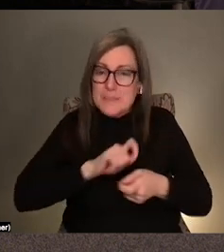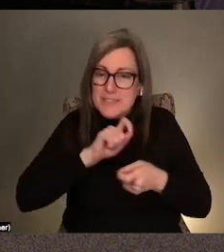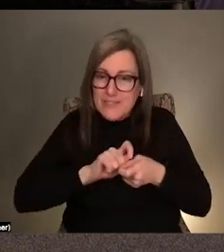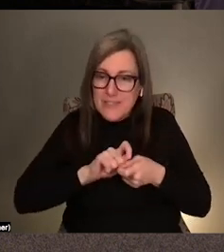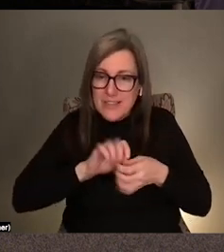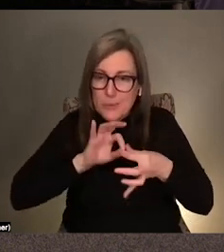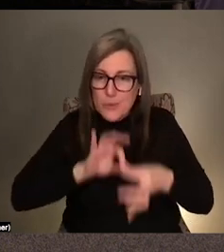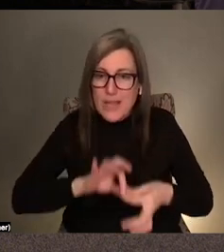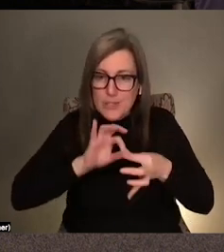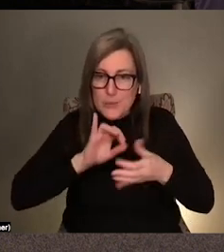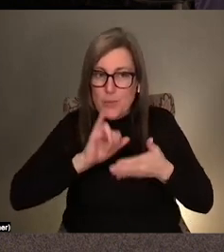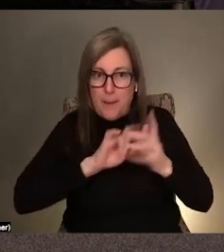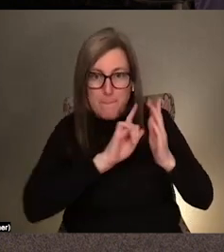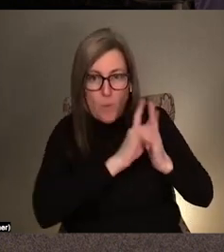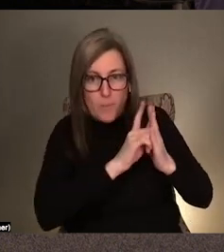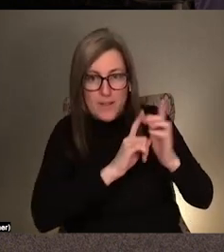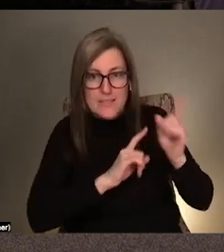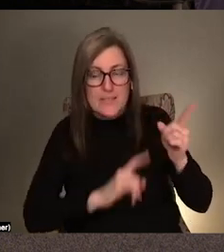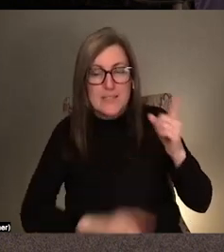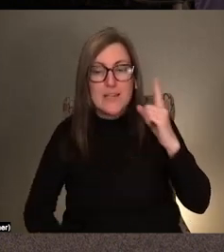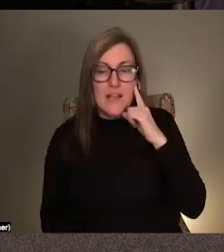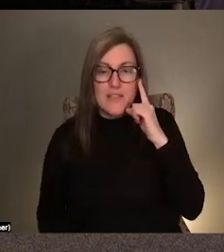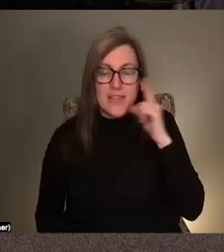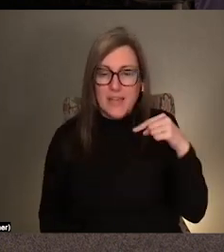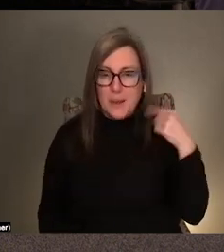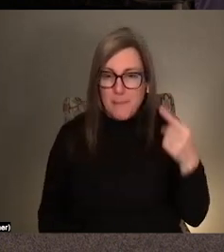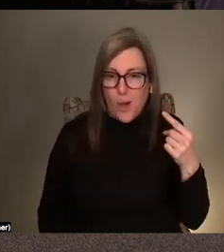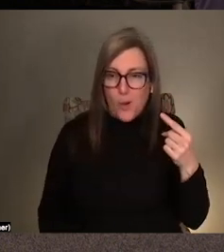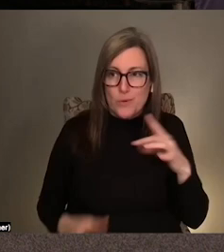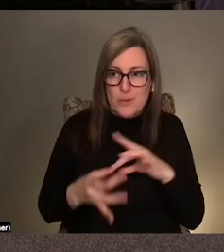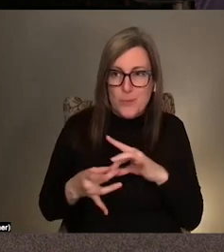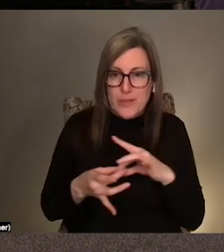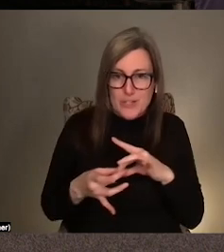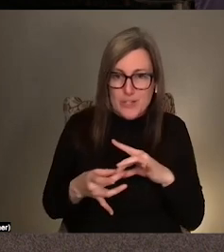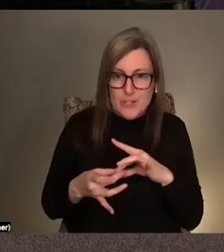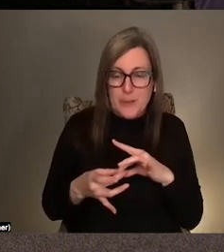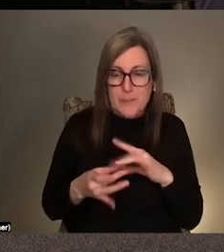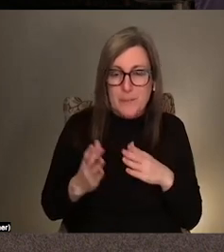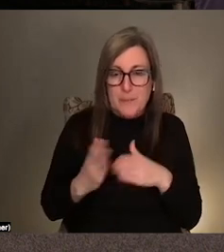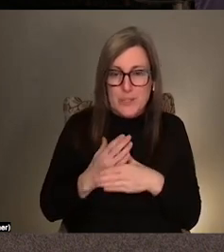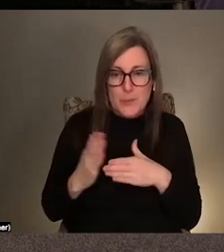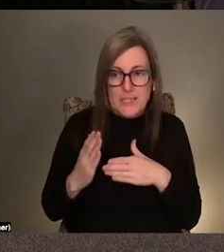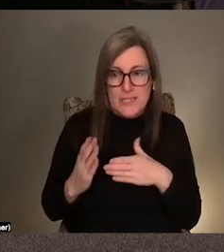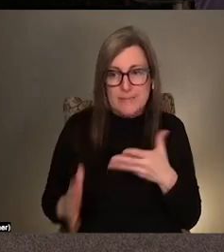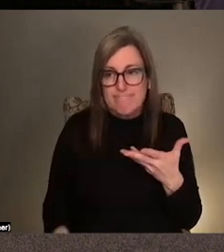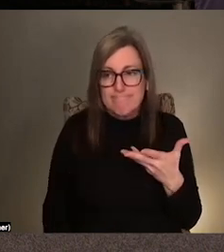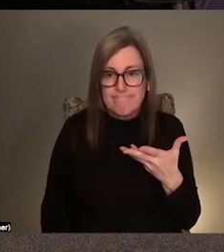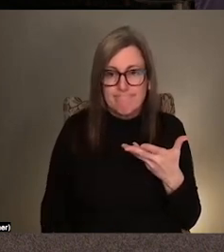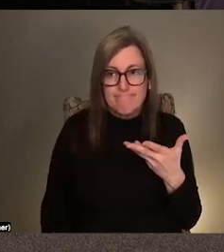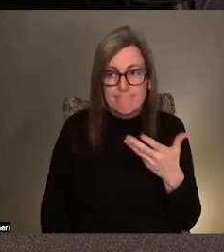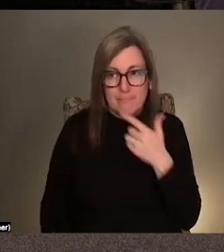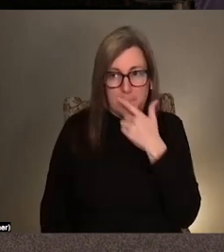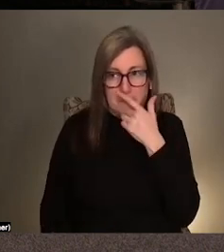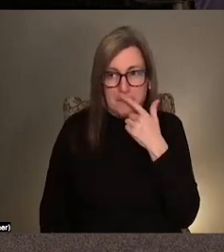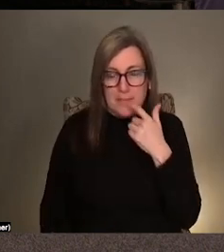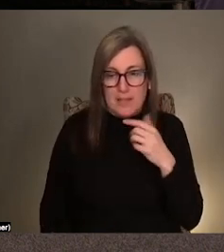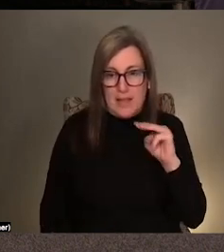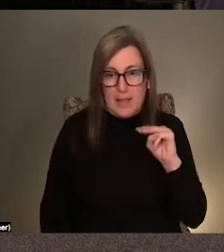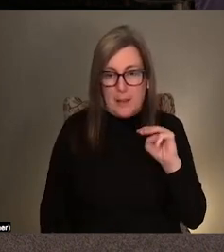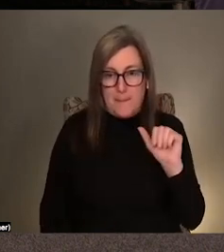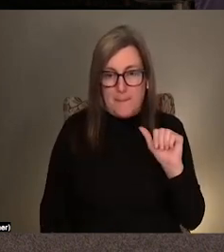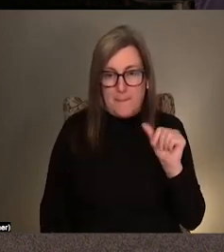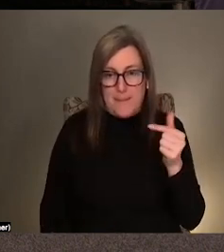that moment and thinking about the relationship between like, like, you know, magnetic tape